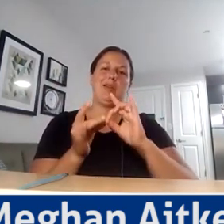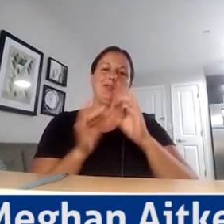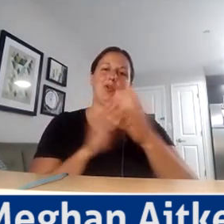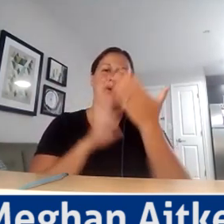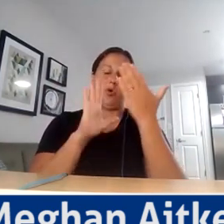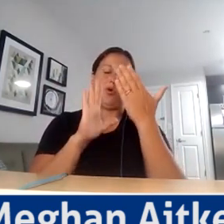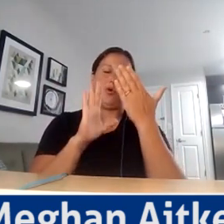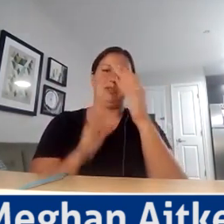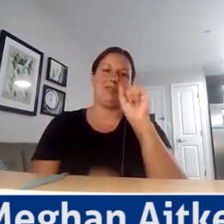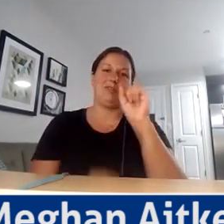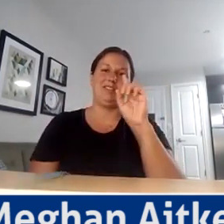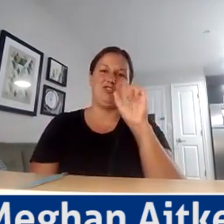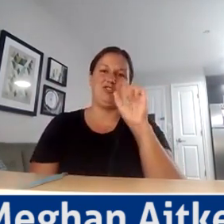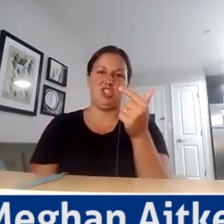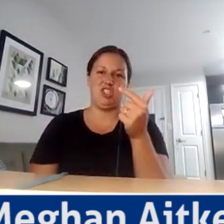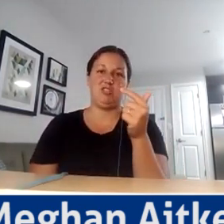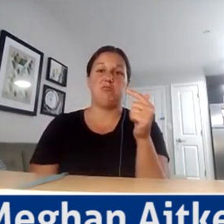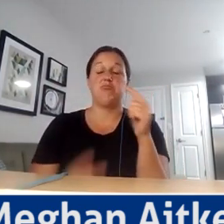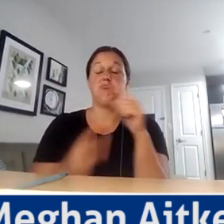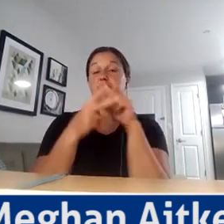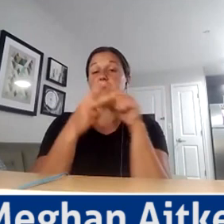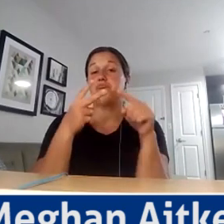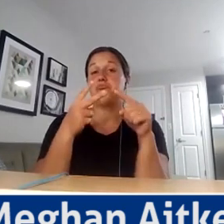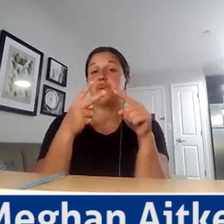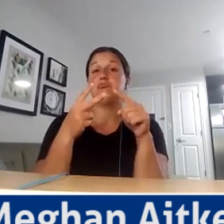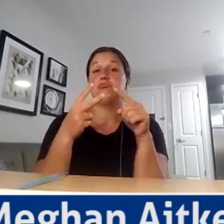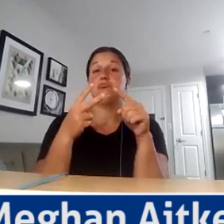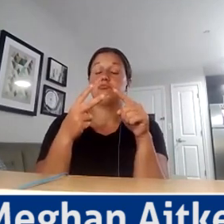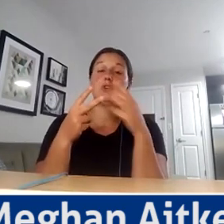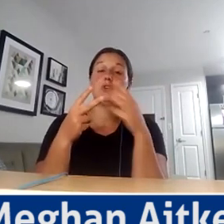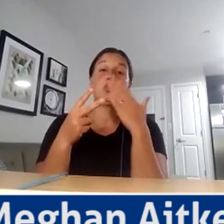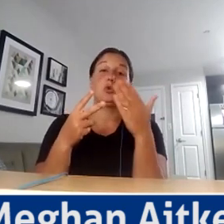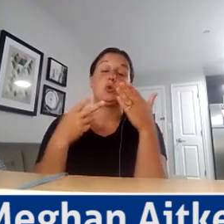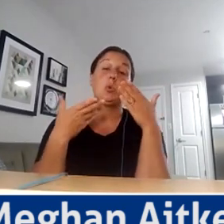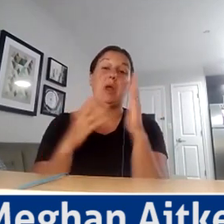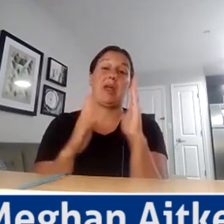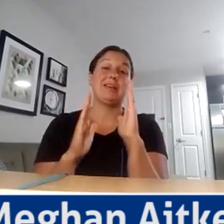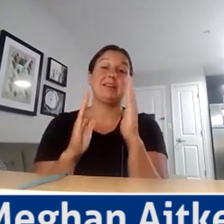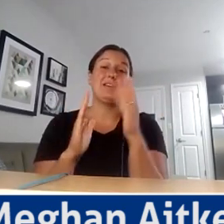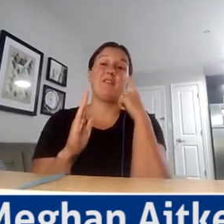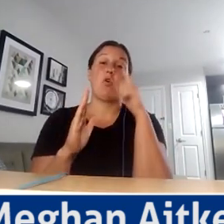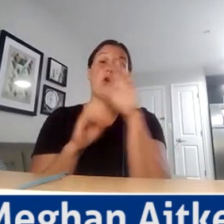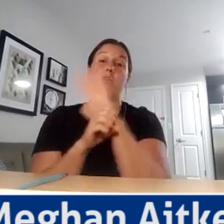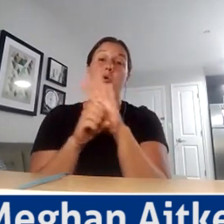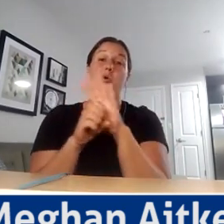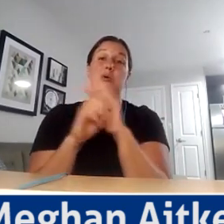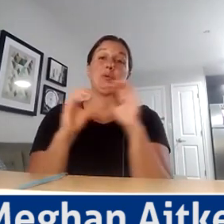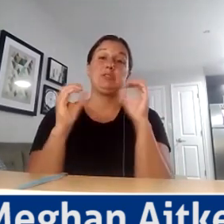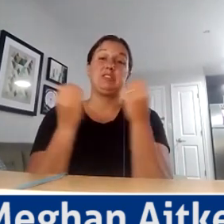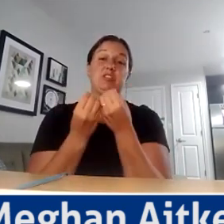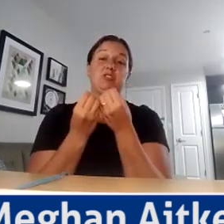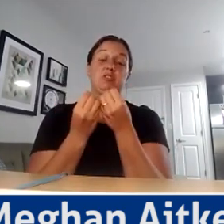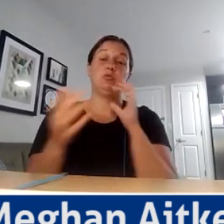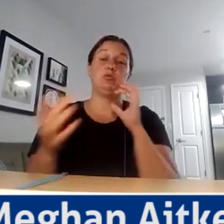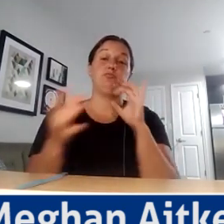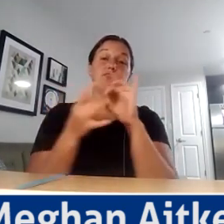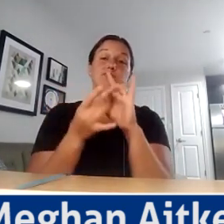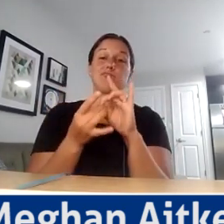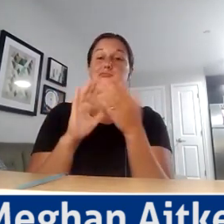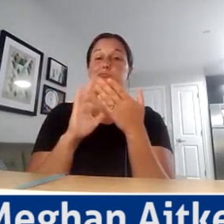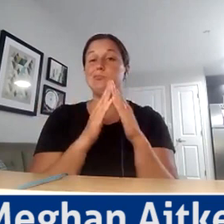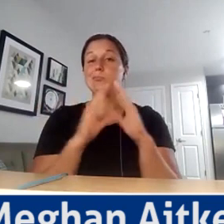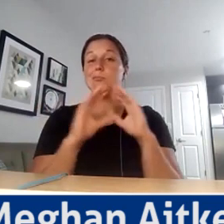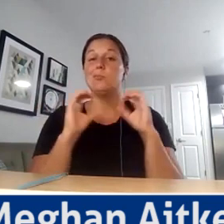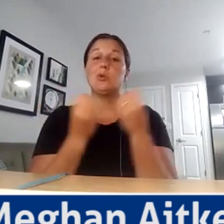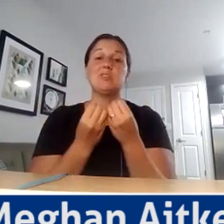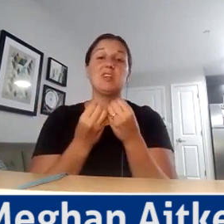are kind of definitely ways I think for local organizations to plug in, community organizations and the